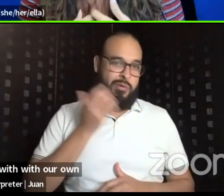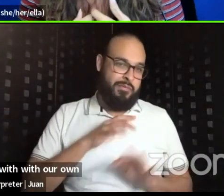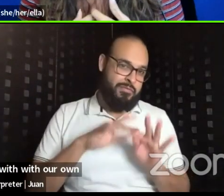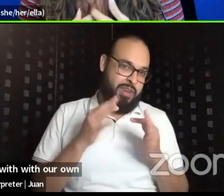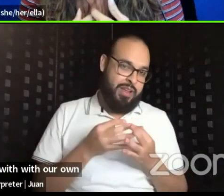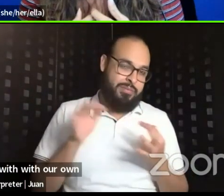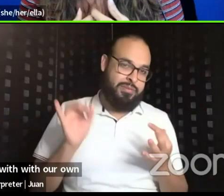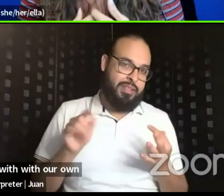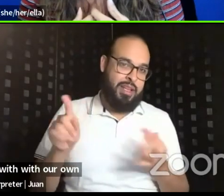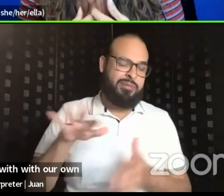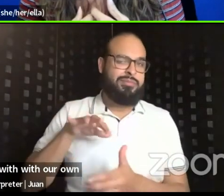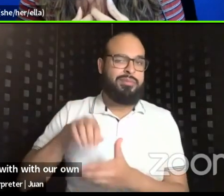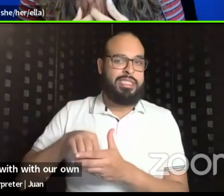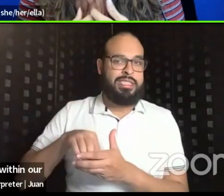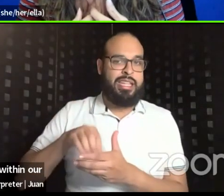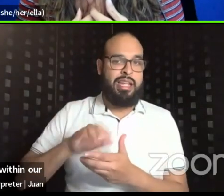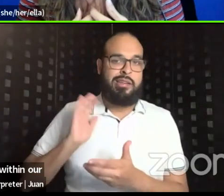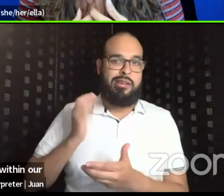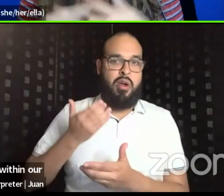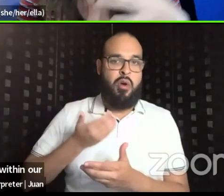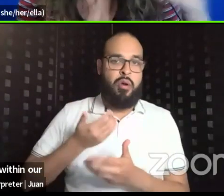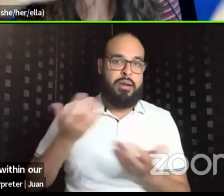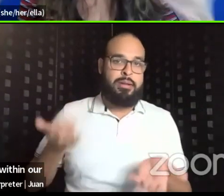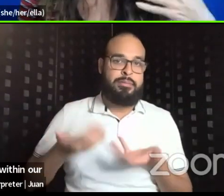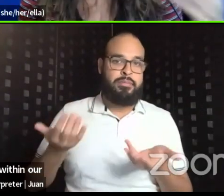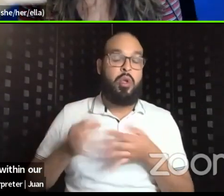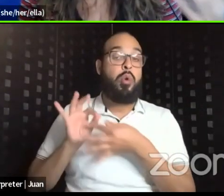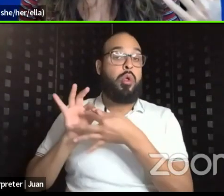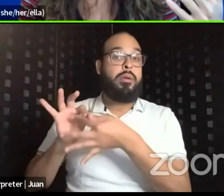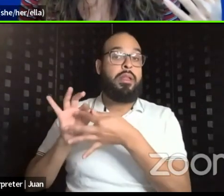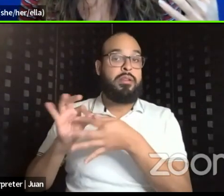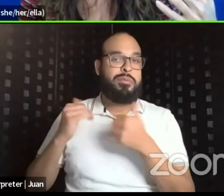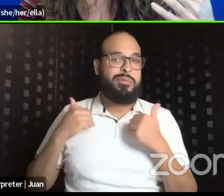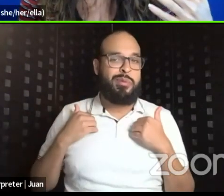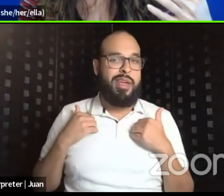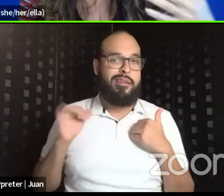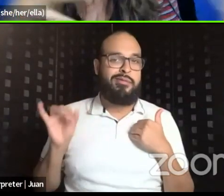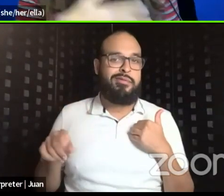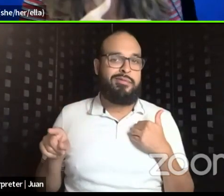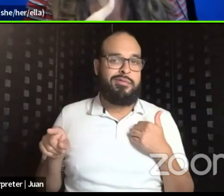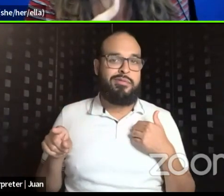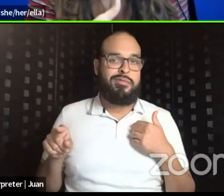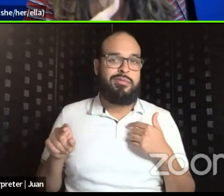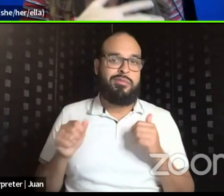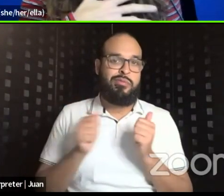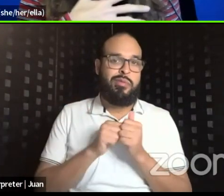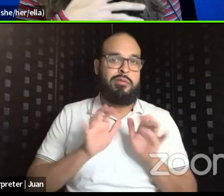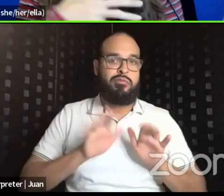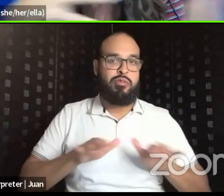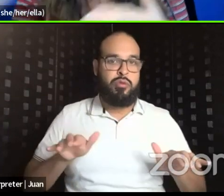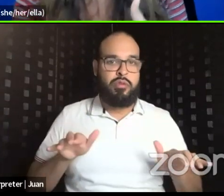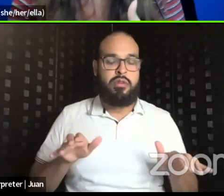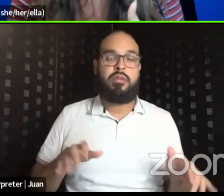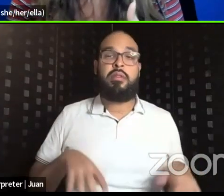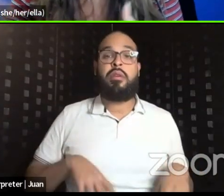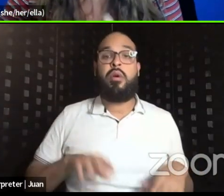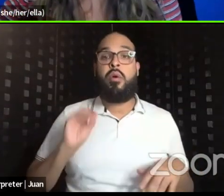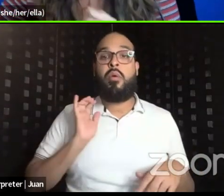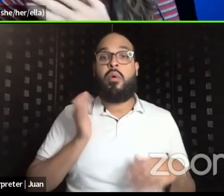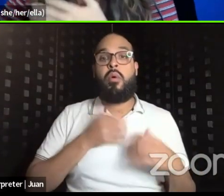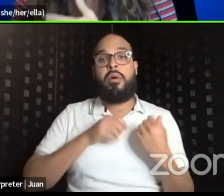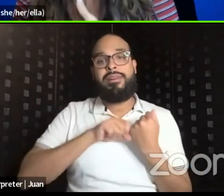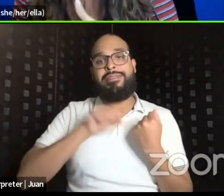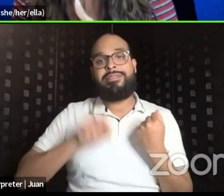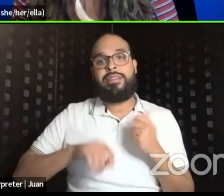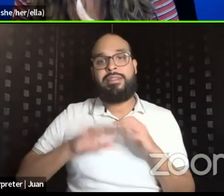you know, within our own, um, the relationships that we have, um, with our children, with our extended family,